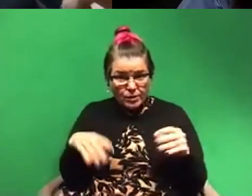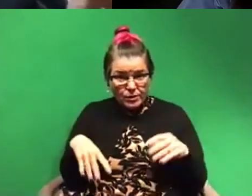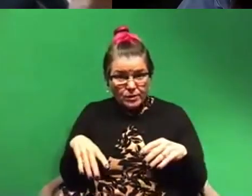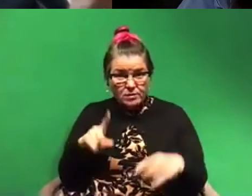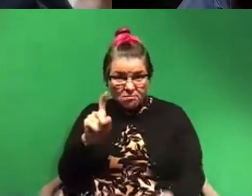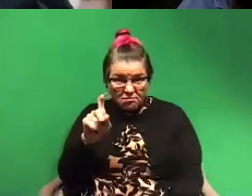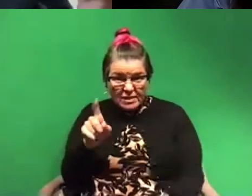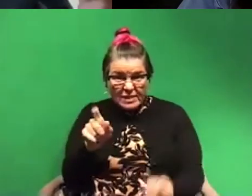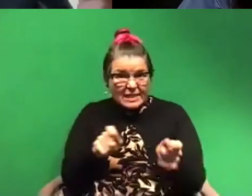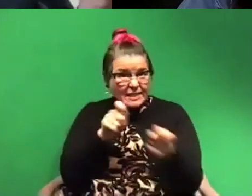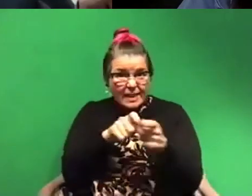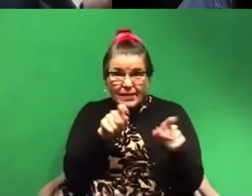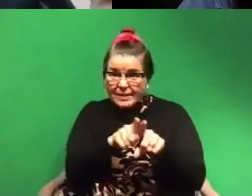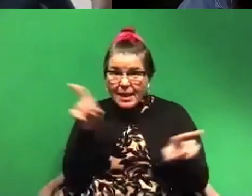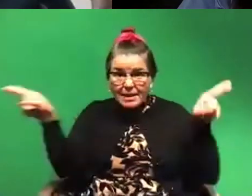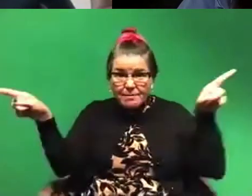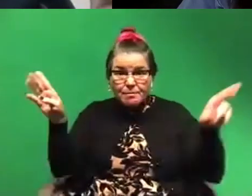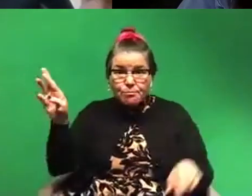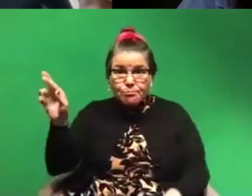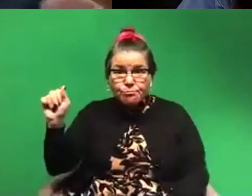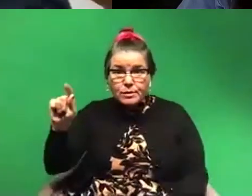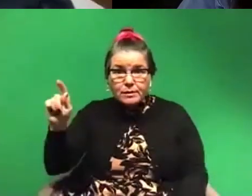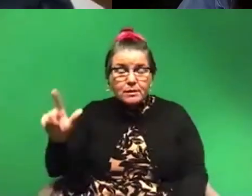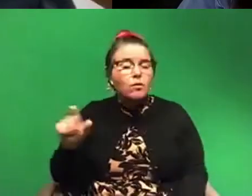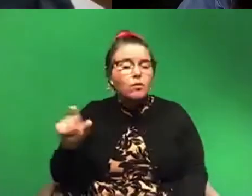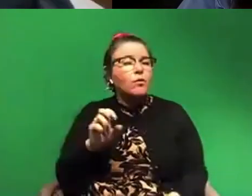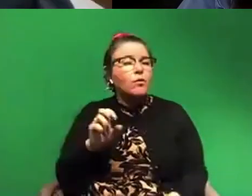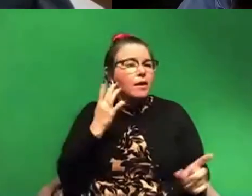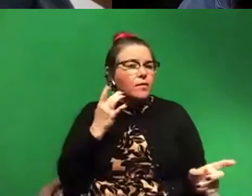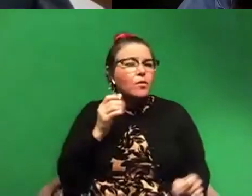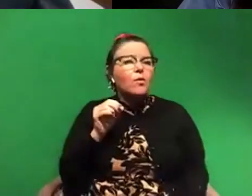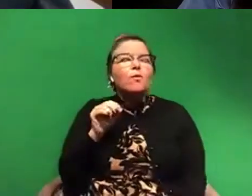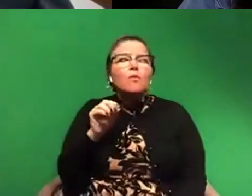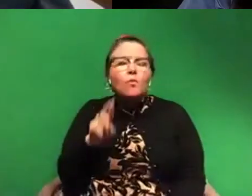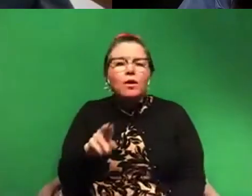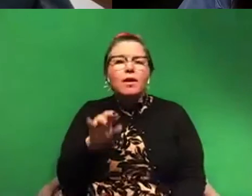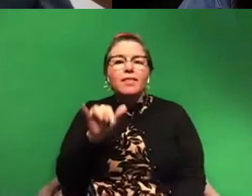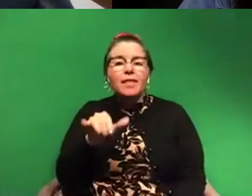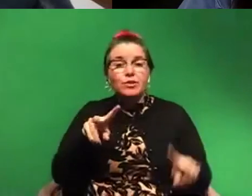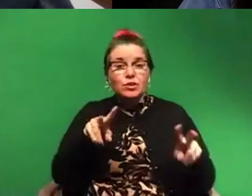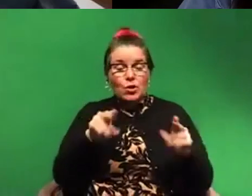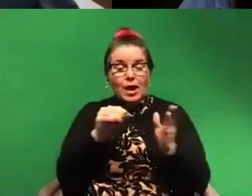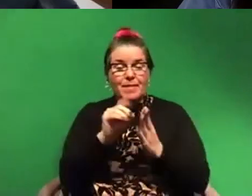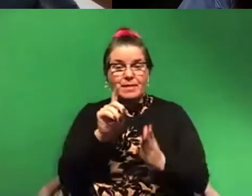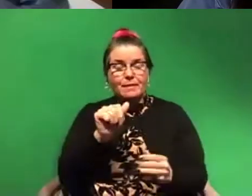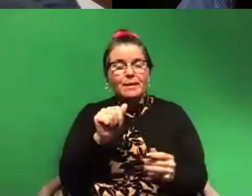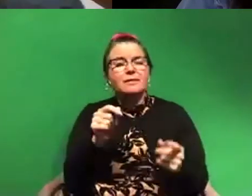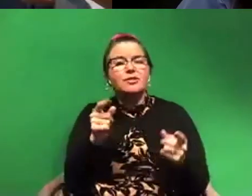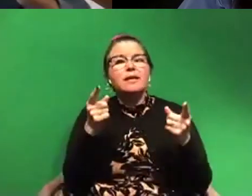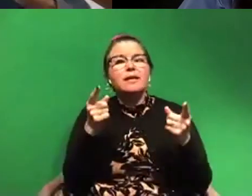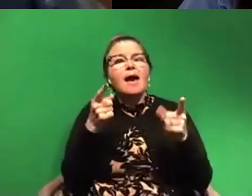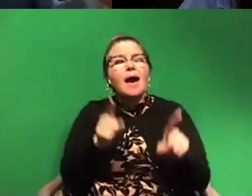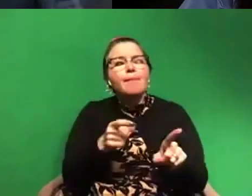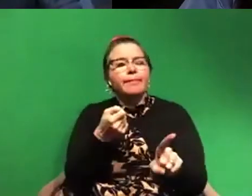to the crab in Brazil? Or is it just that that's the crab in the database that happens to be the most closely